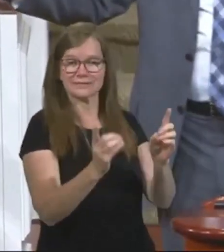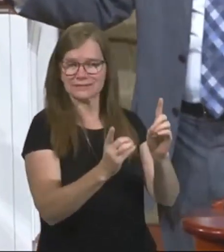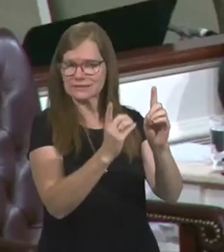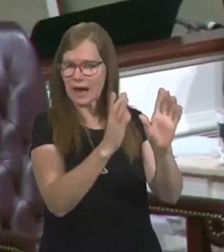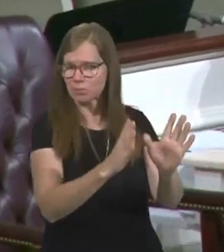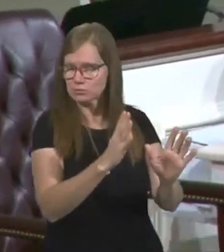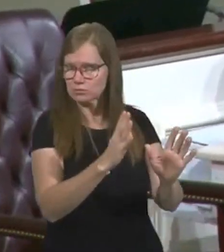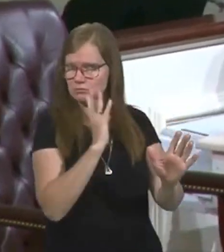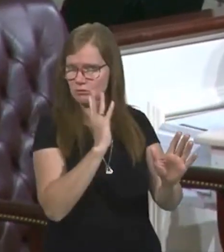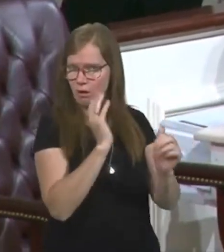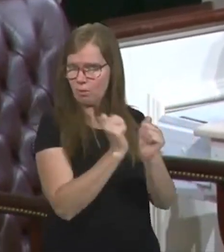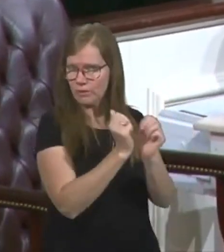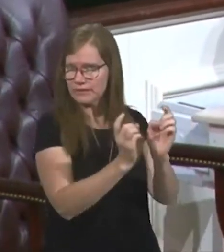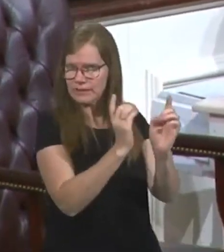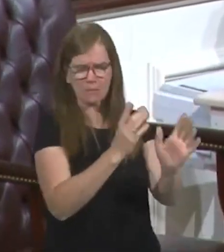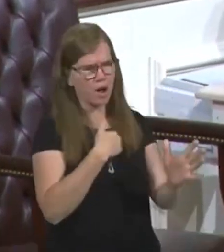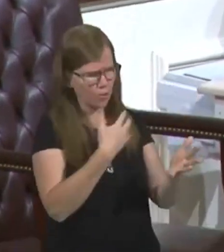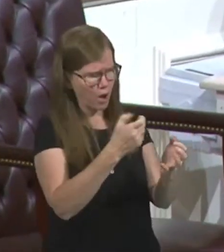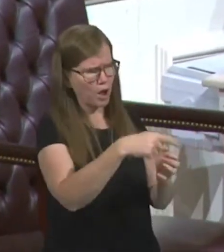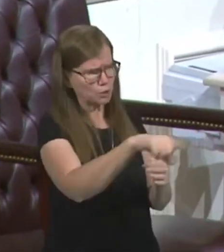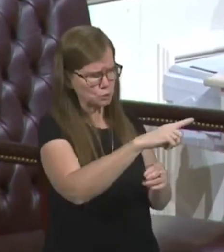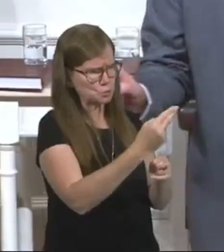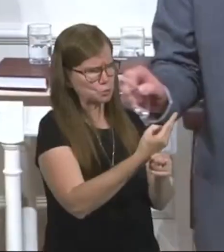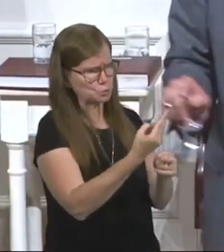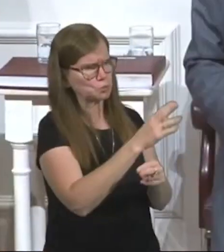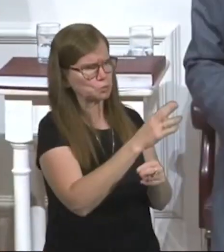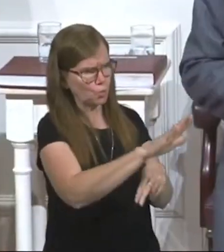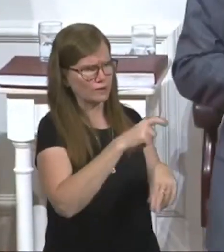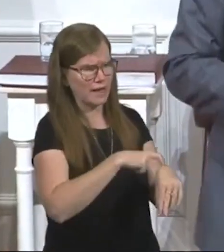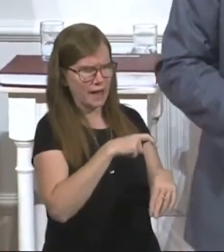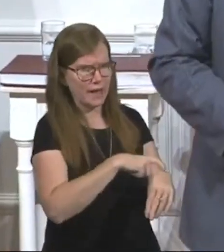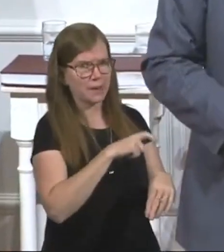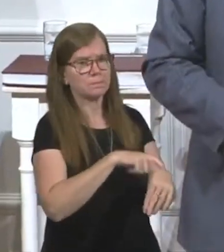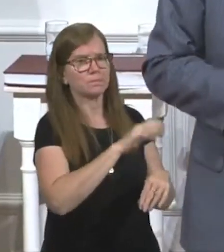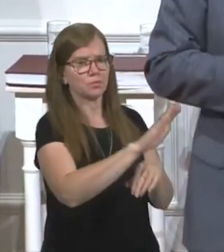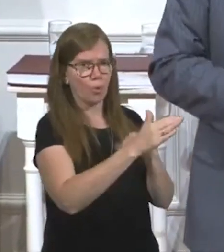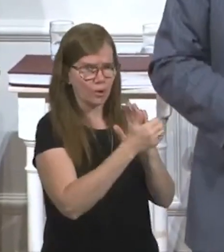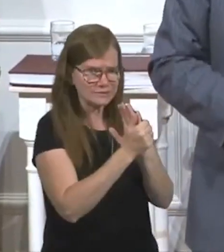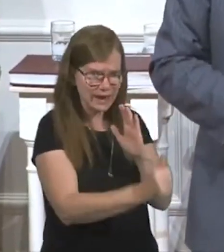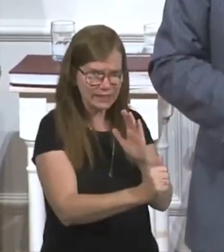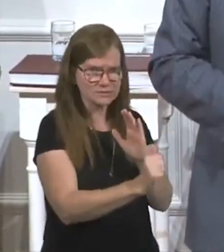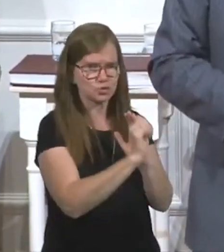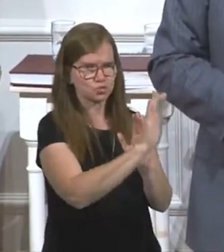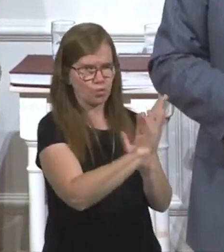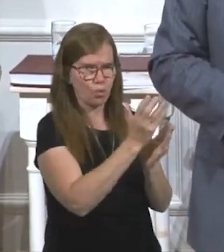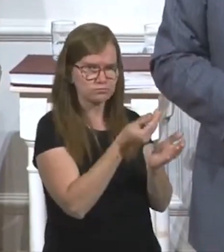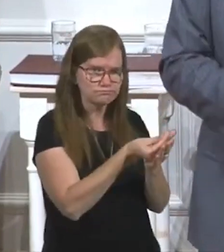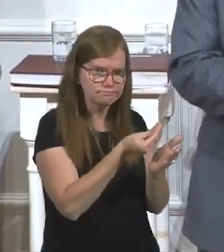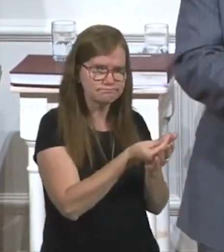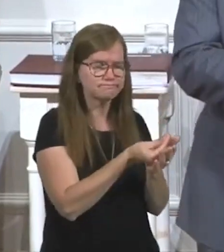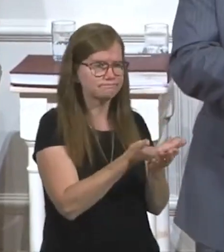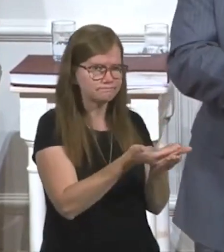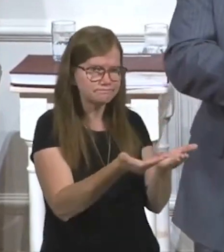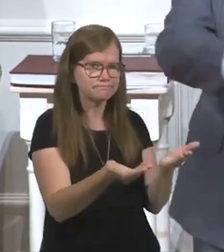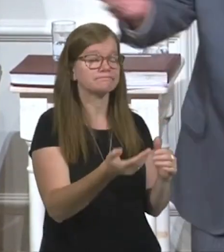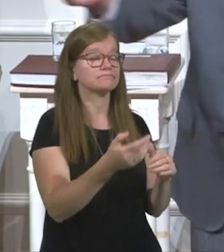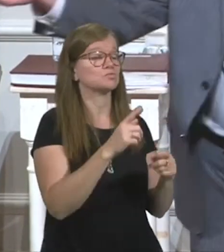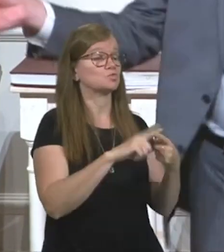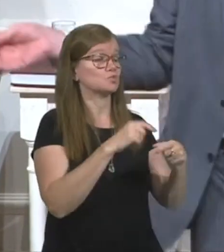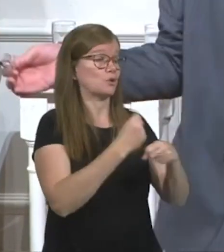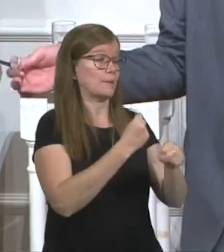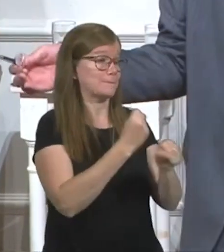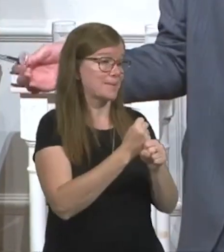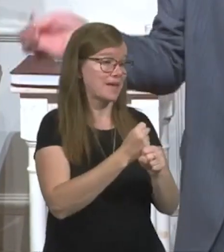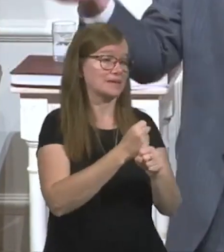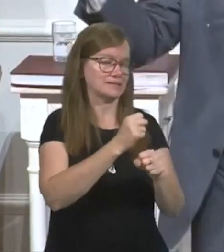talking to his disciples there. He says, want you to use your time, your talents, your treasure to make